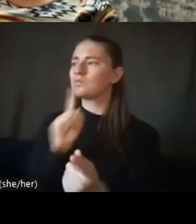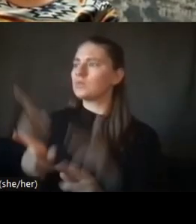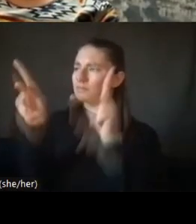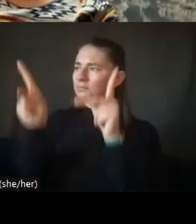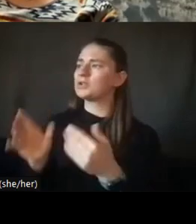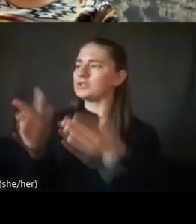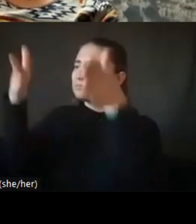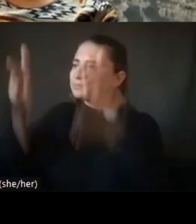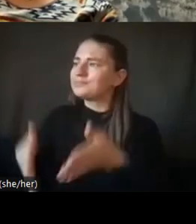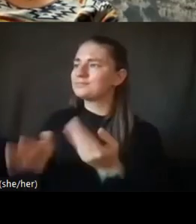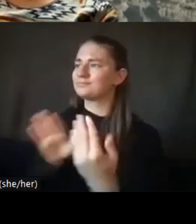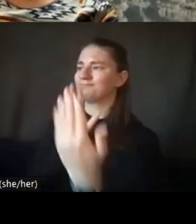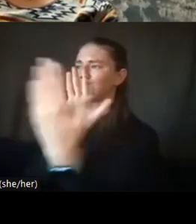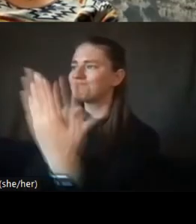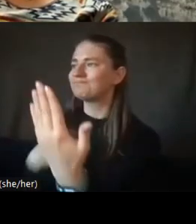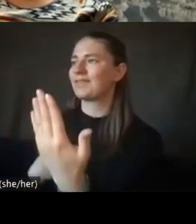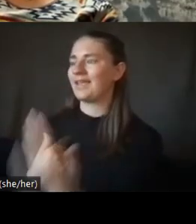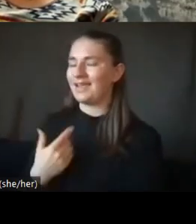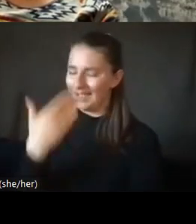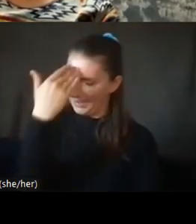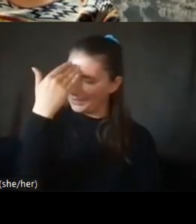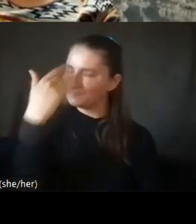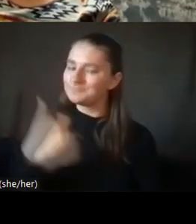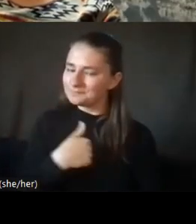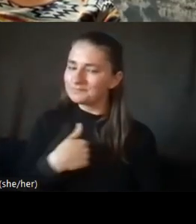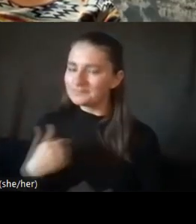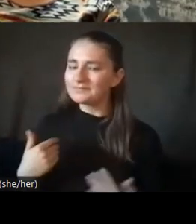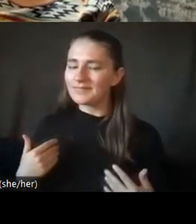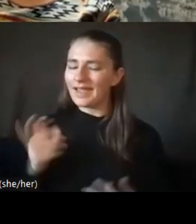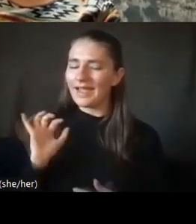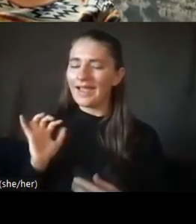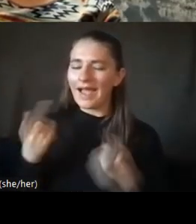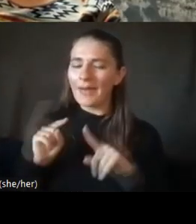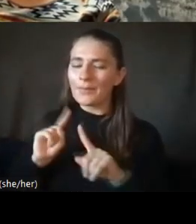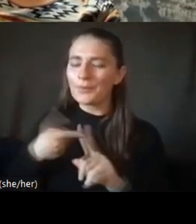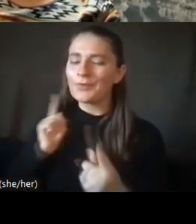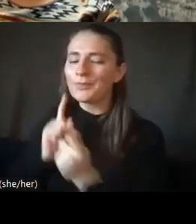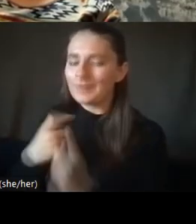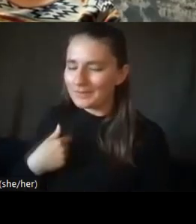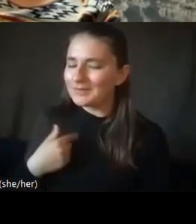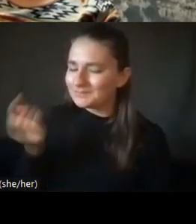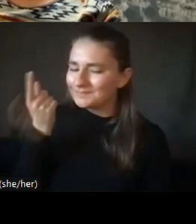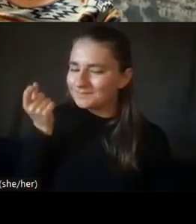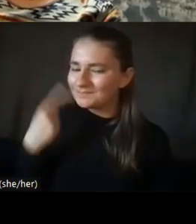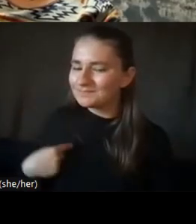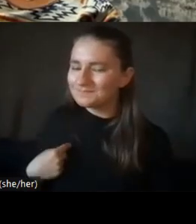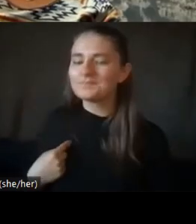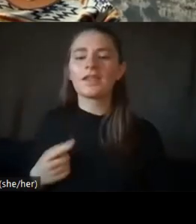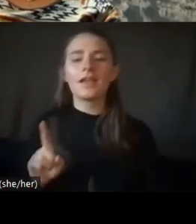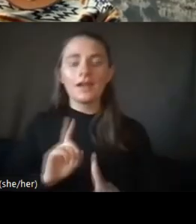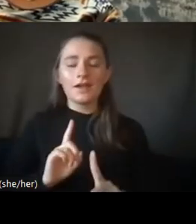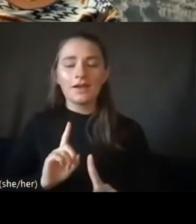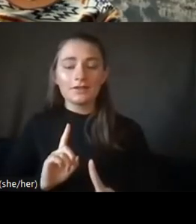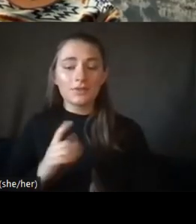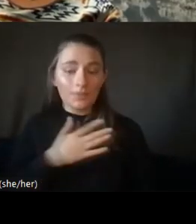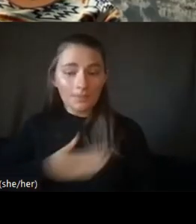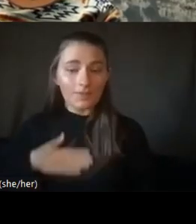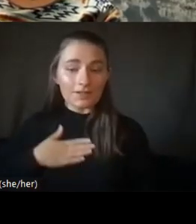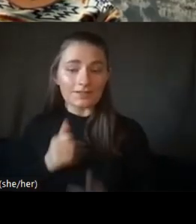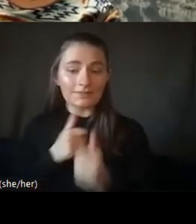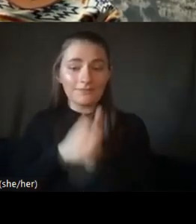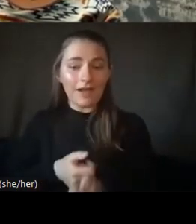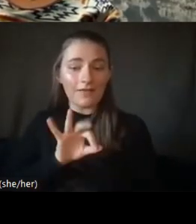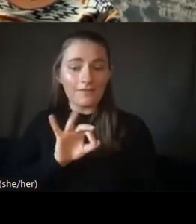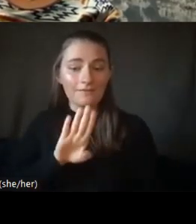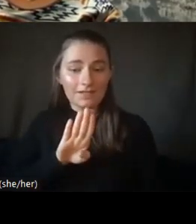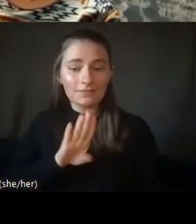I kind of have that effect at times. But, and on that, please follow our Facebook or check out the website